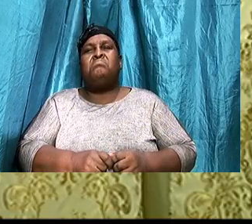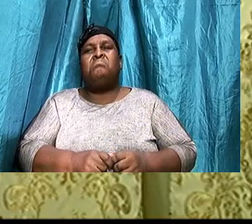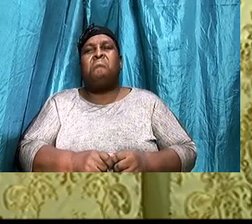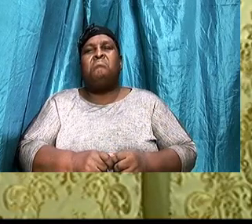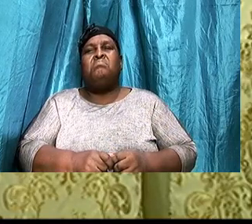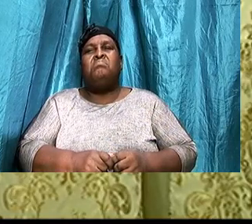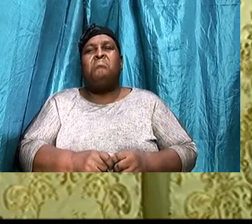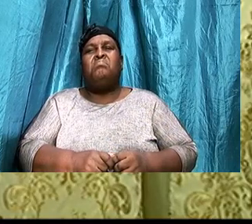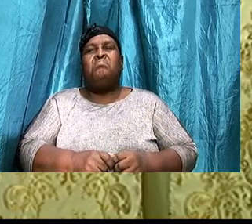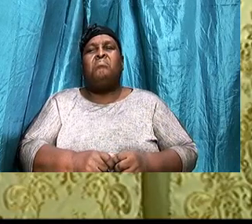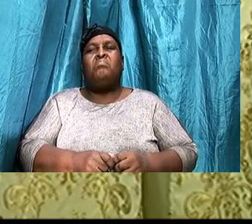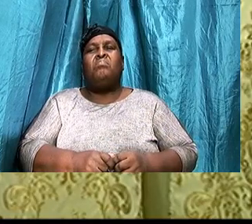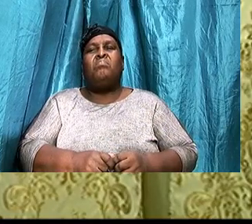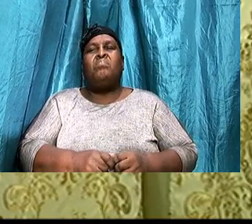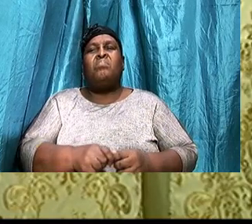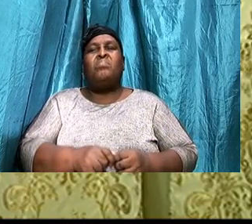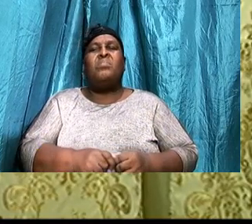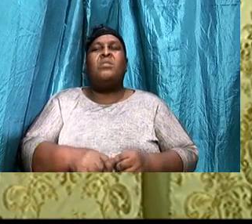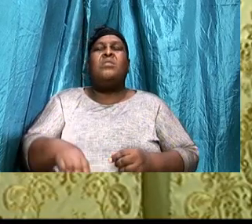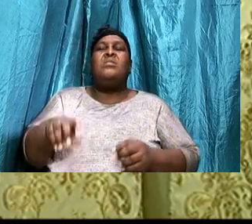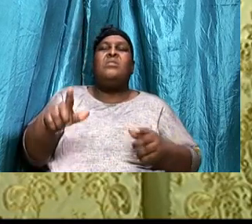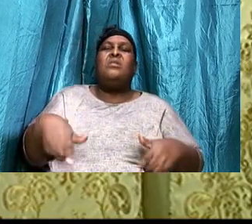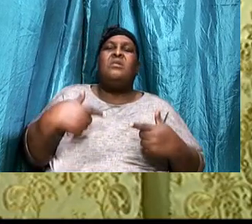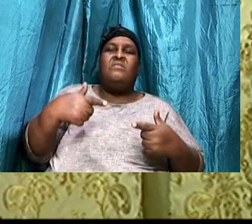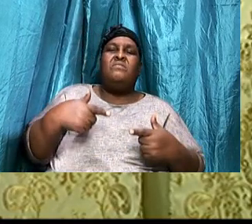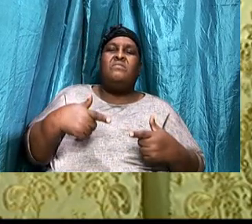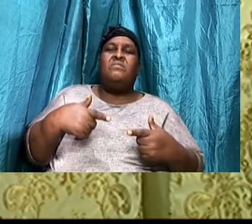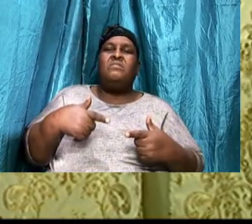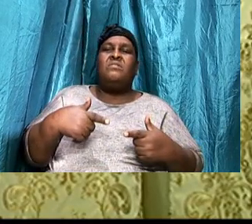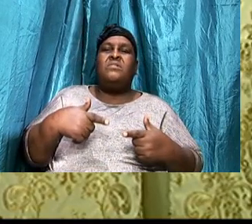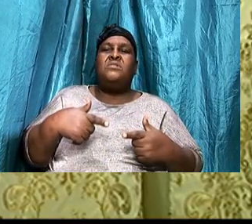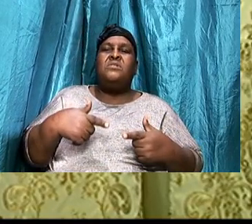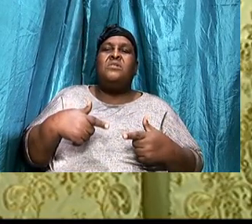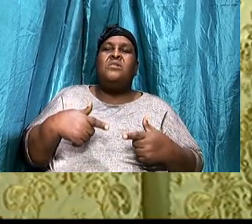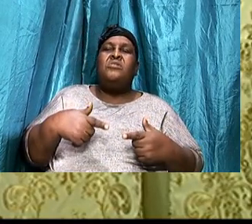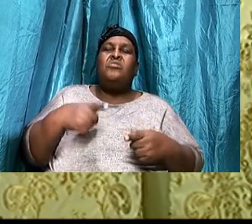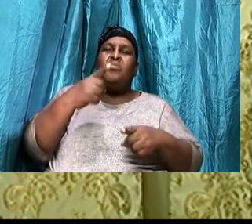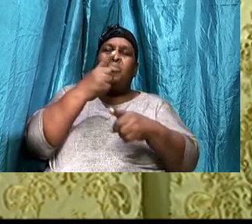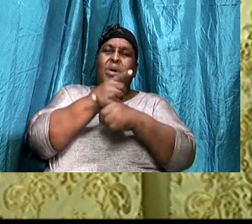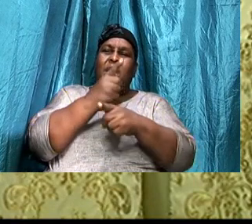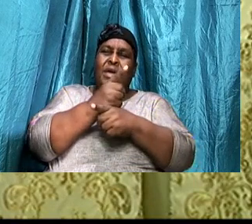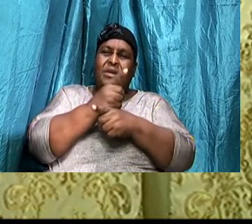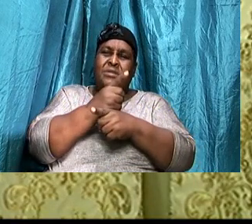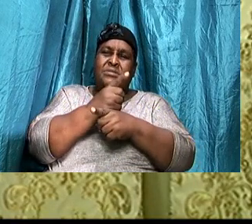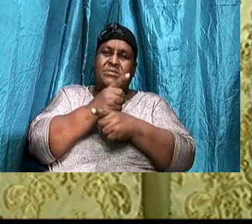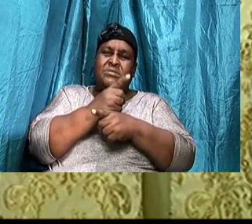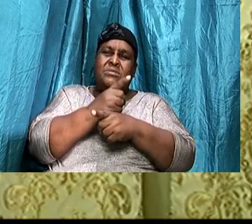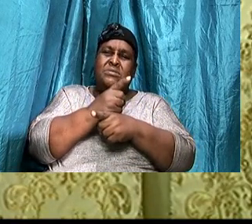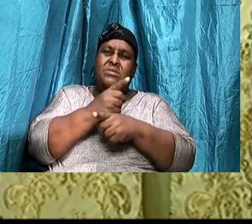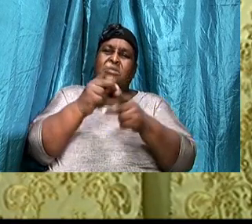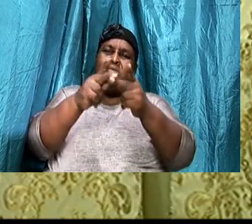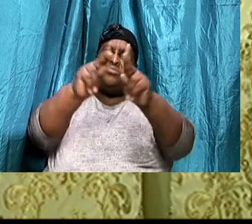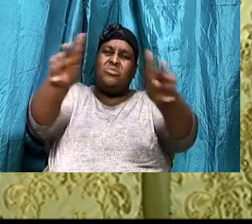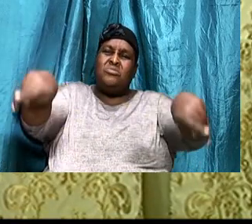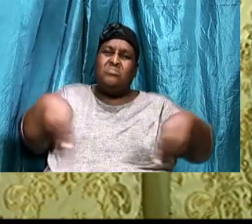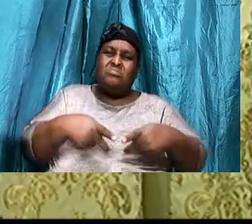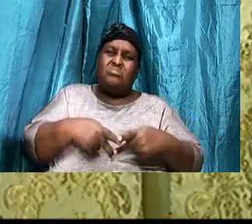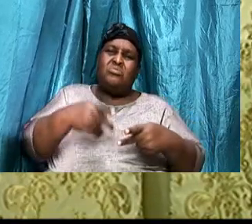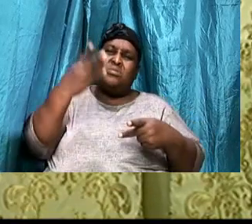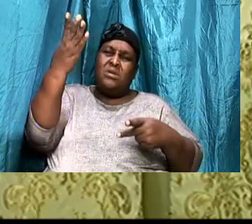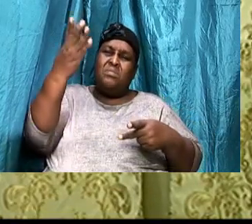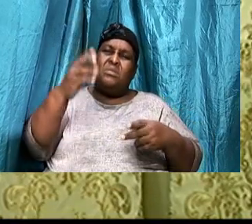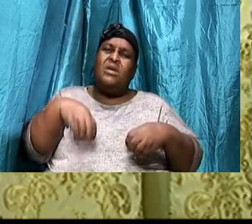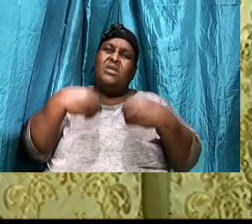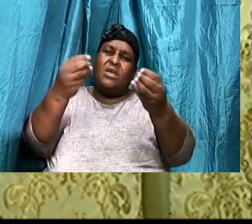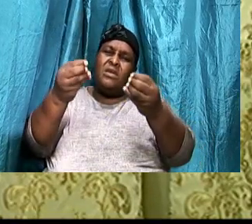Rule, Is to reflect, The official position, Of those, That gave him, His authority, I